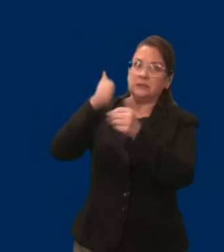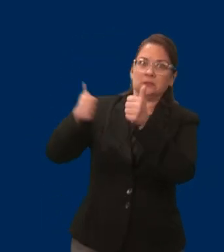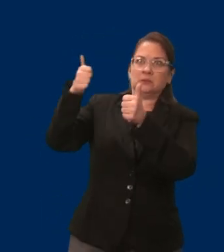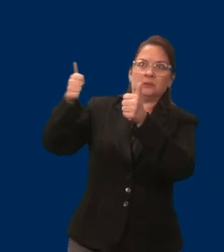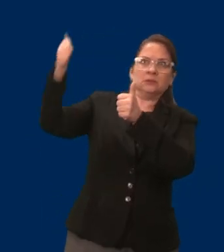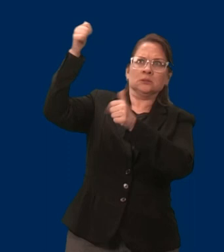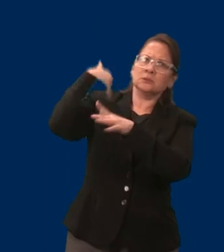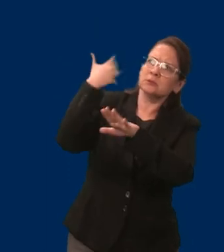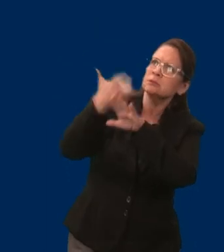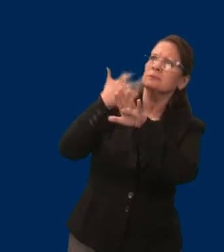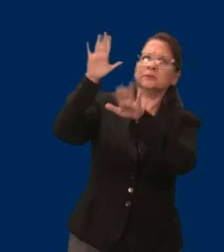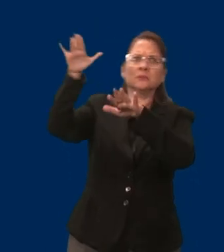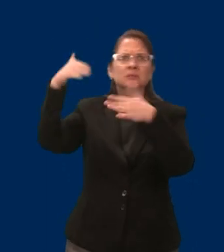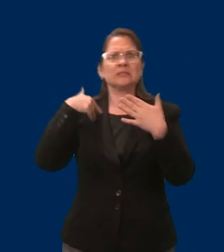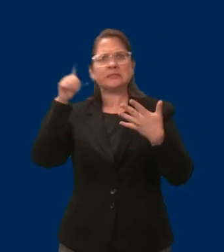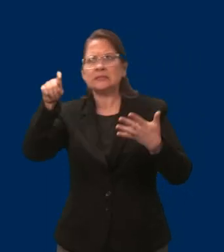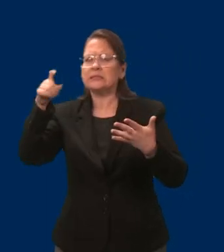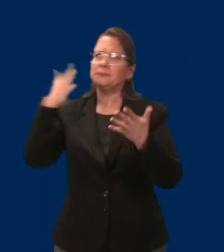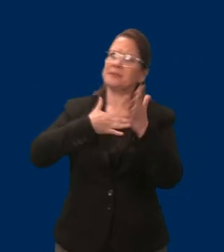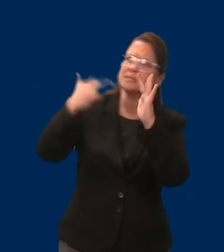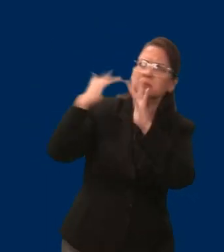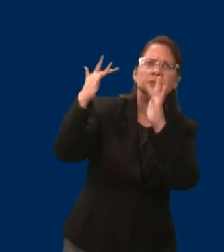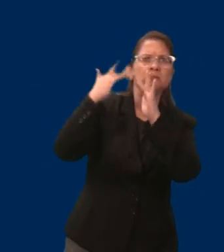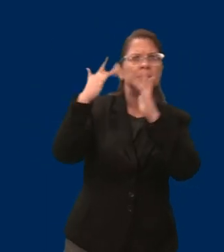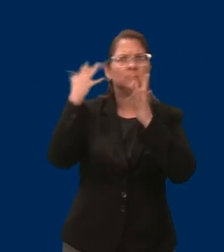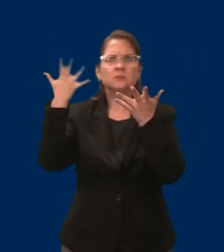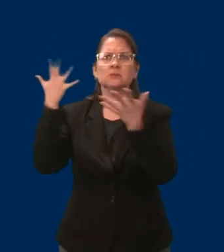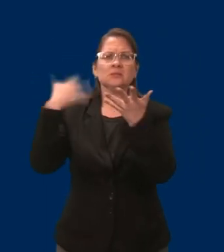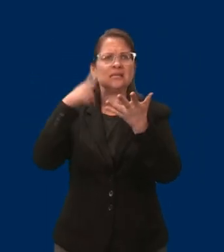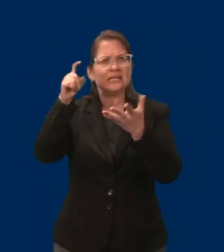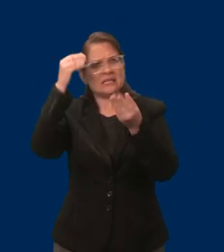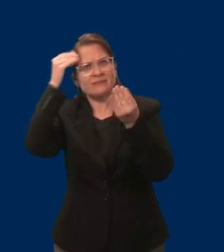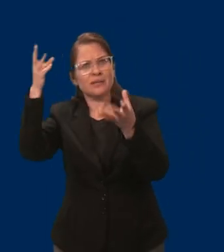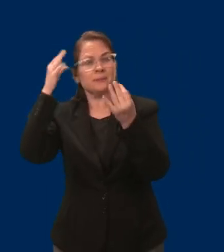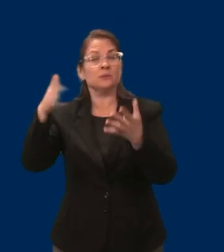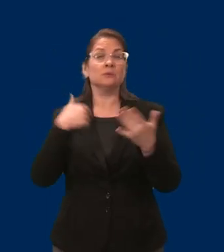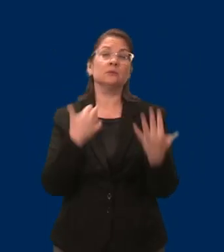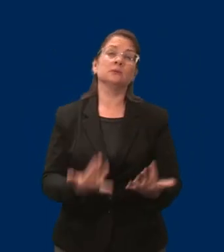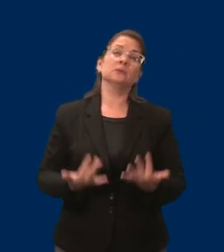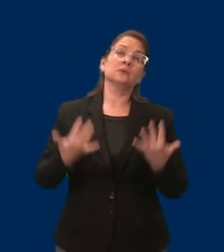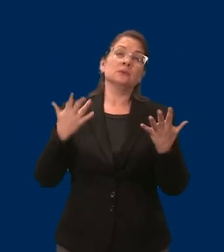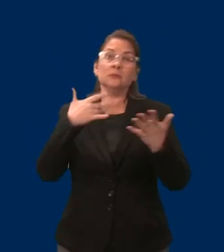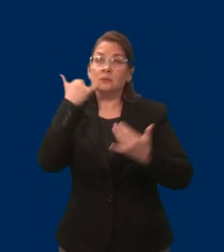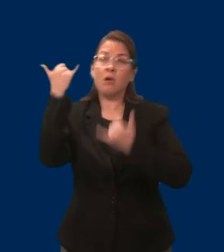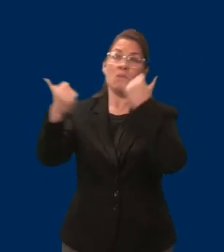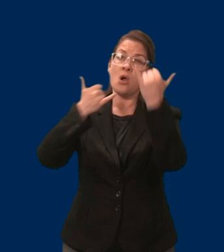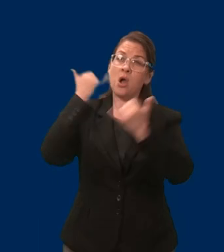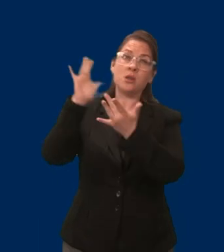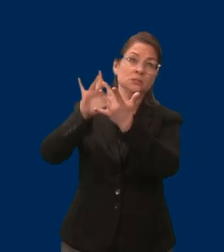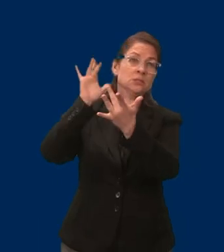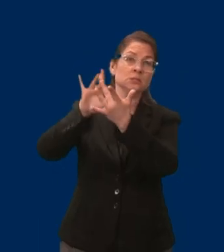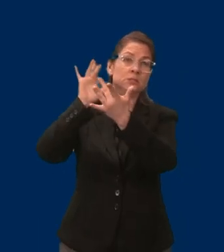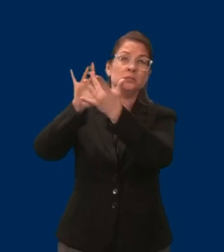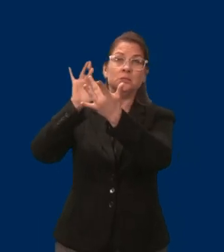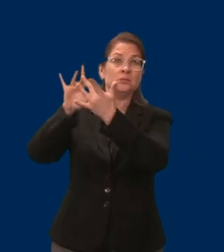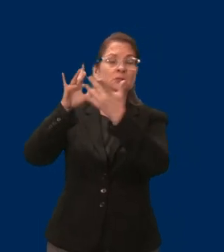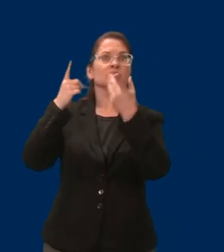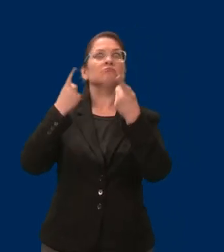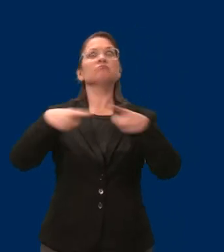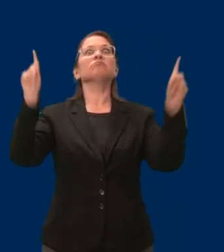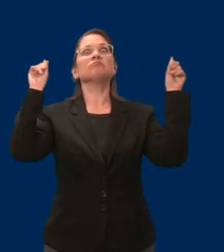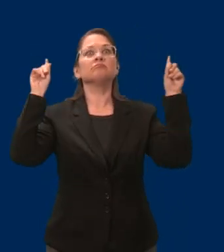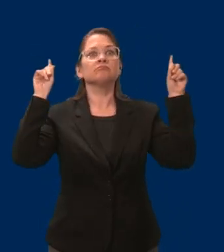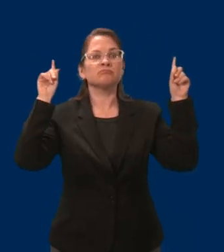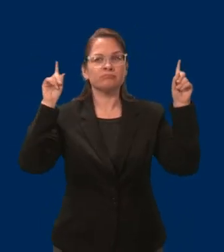to understand the position I was in. After a few weeks and many phone calls, I finally got to someone who had the power to make a decision,